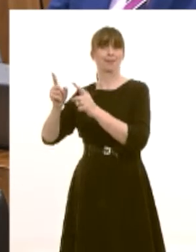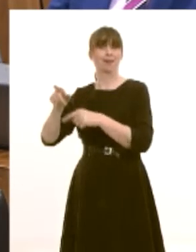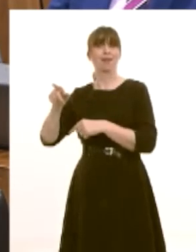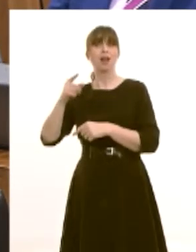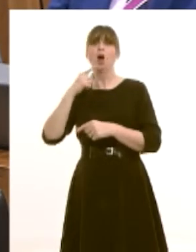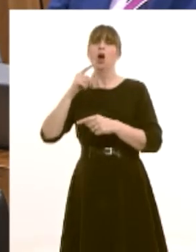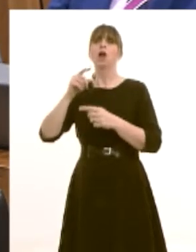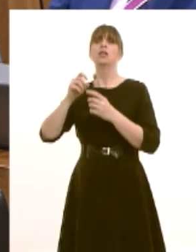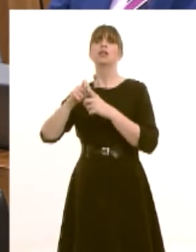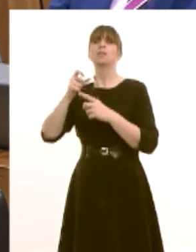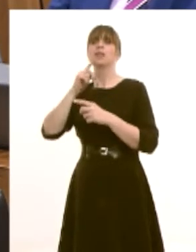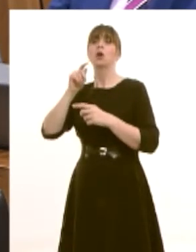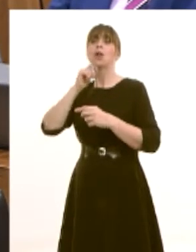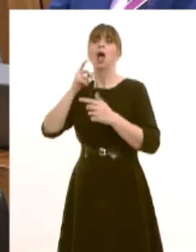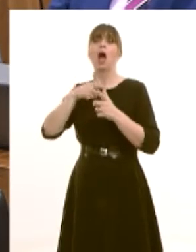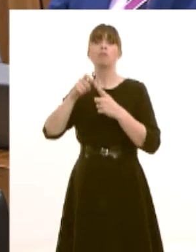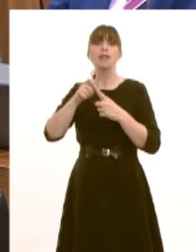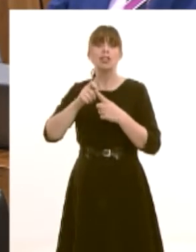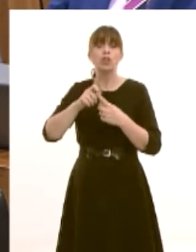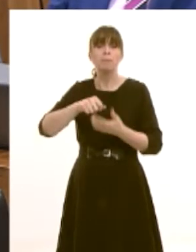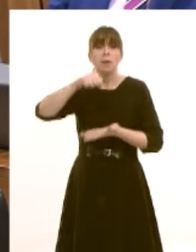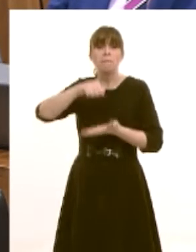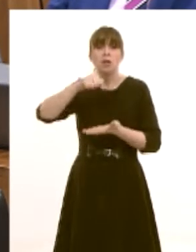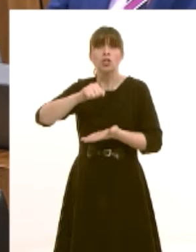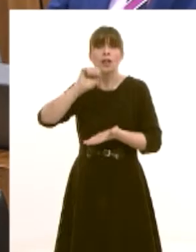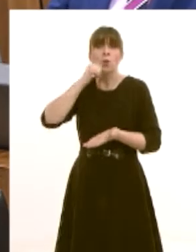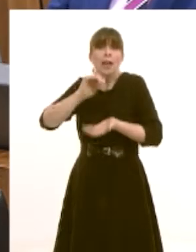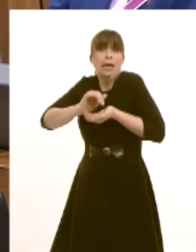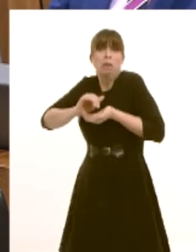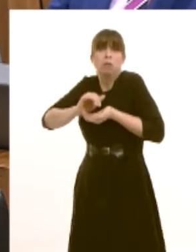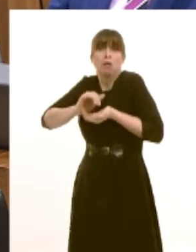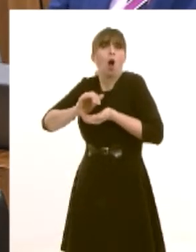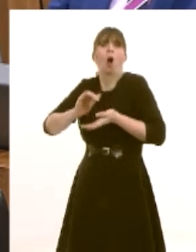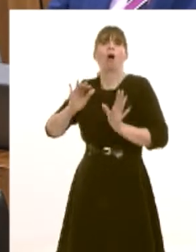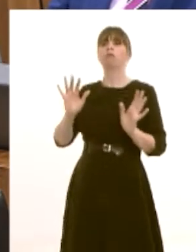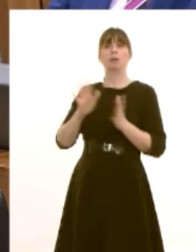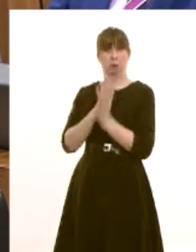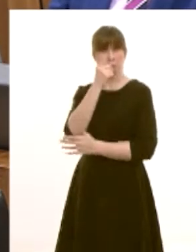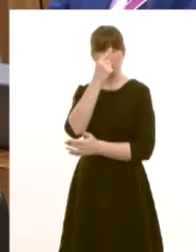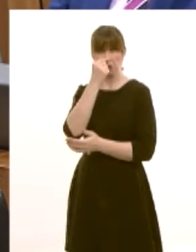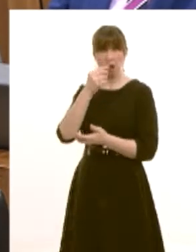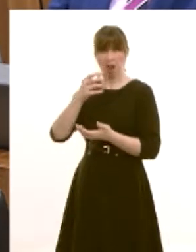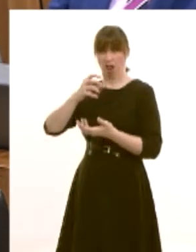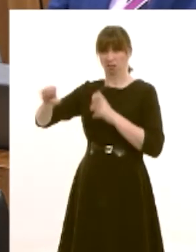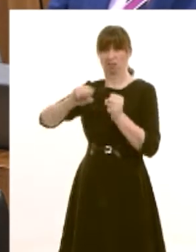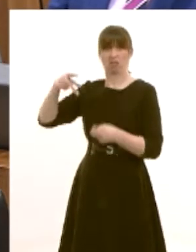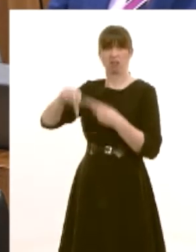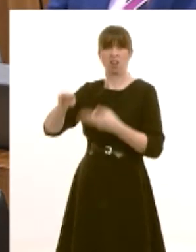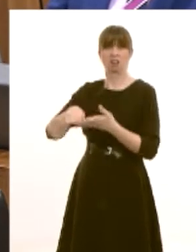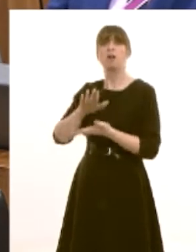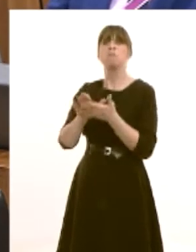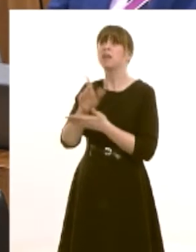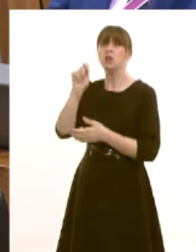budget he would not protect the budget for apprenticeships now on that basis what the member is suggesting is that there will be a new scheme in place but with no money